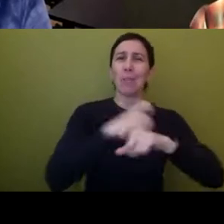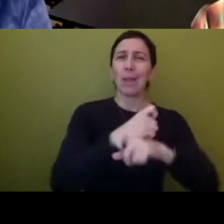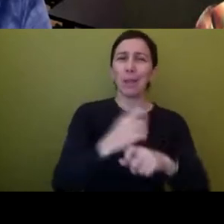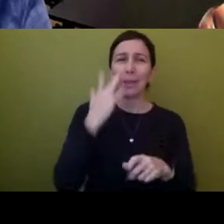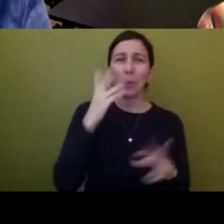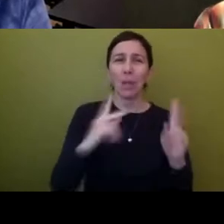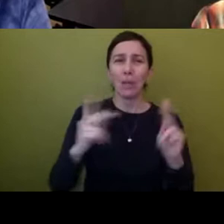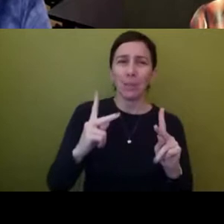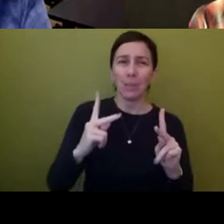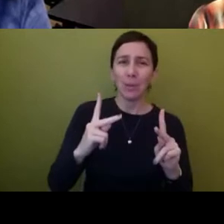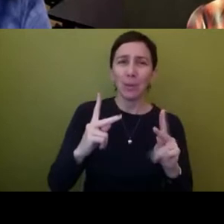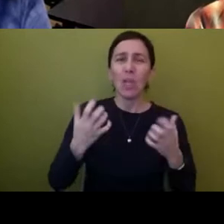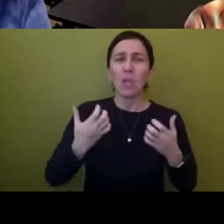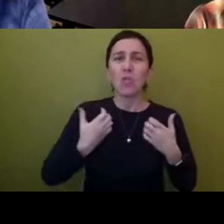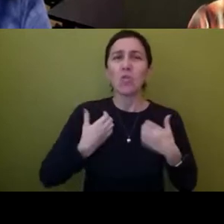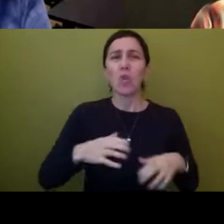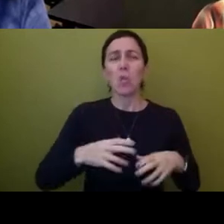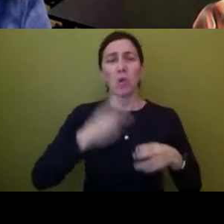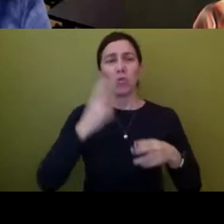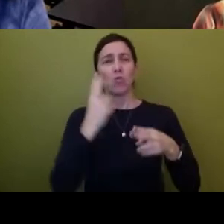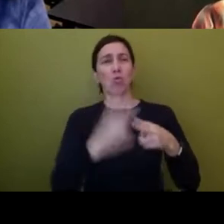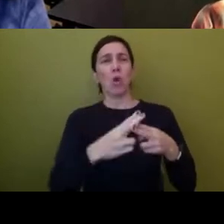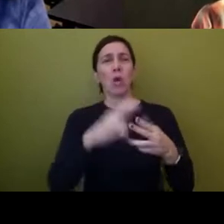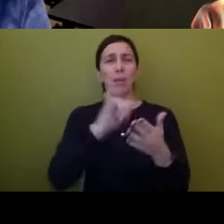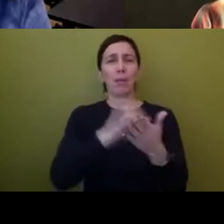sort of calling out this kind of cultural appropriation?